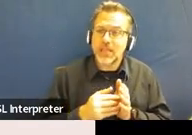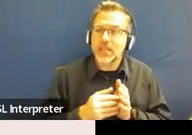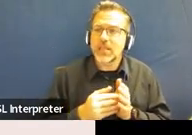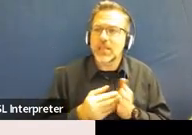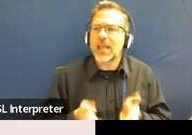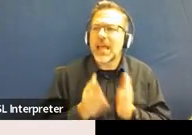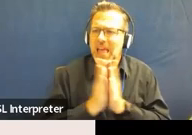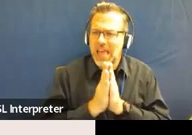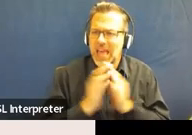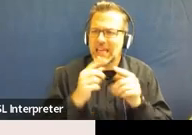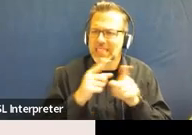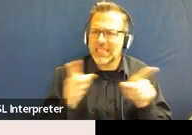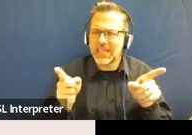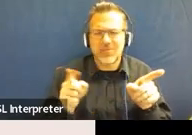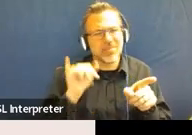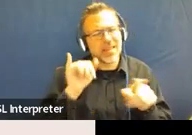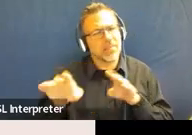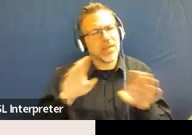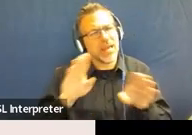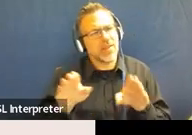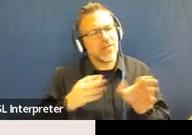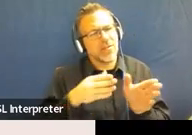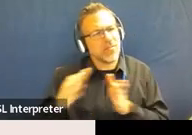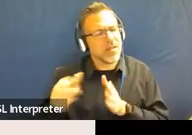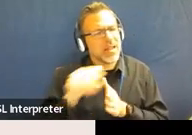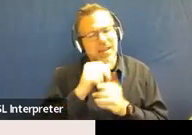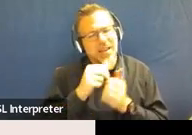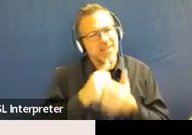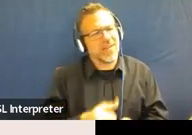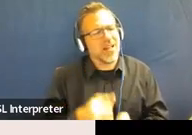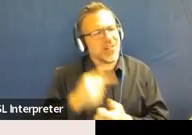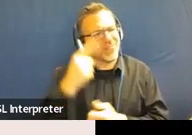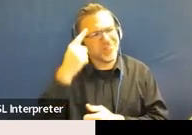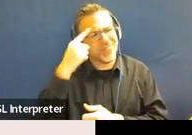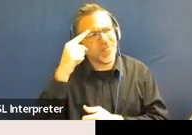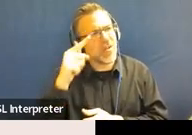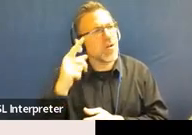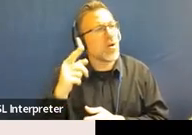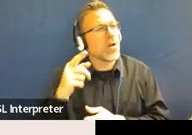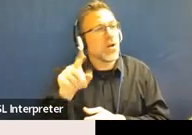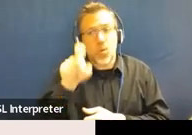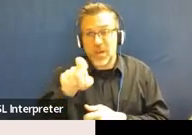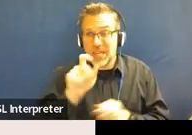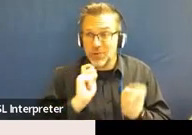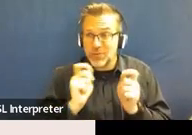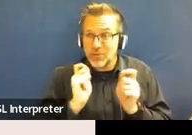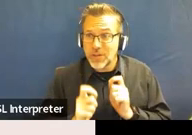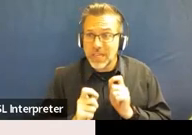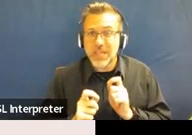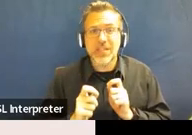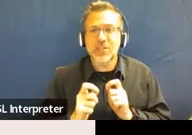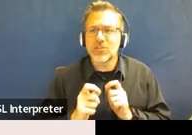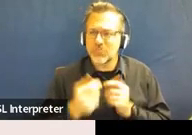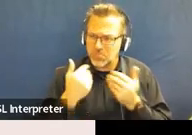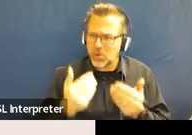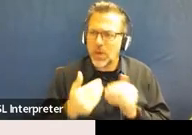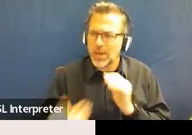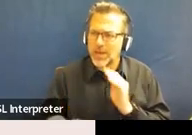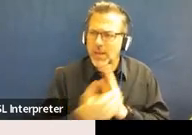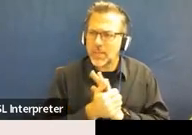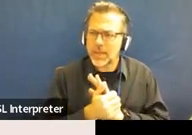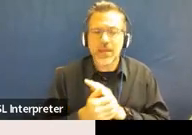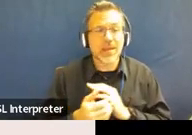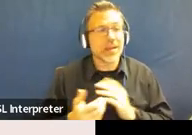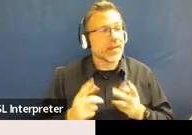is this behavior plan not being followed? Does it need to be amended? If it needs to be amended, let's do that. Let's amend it. Do